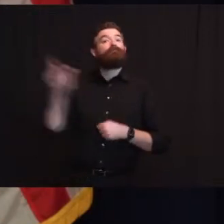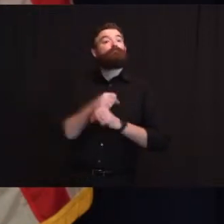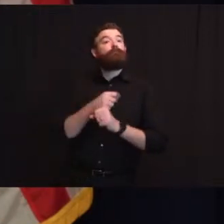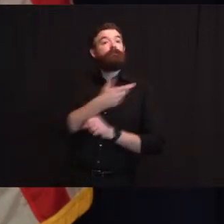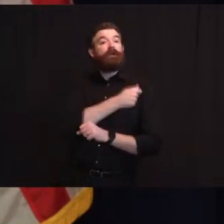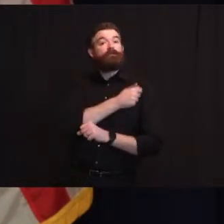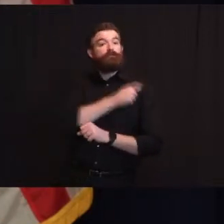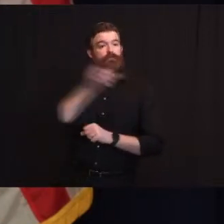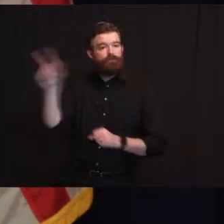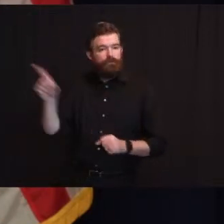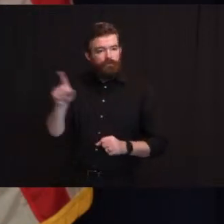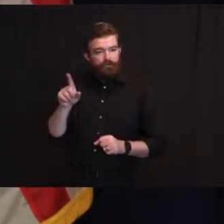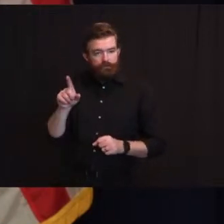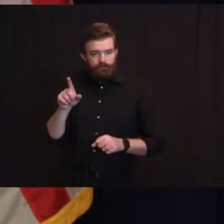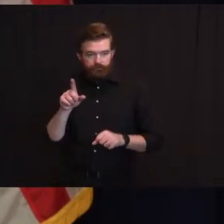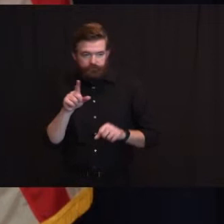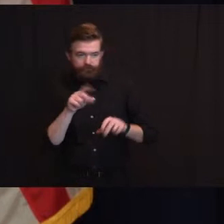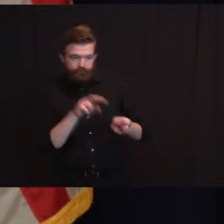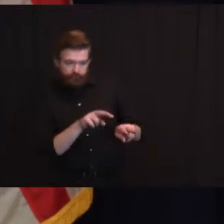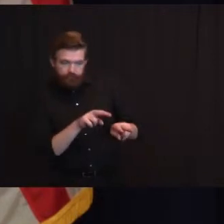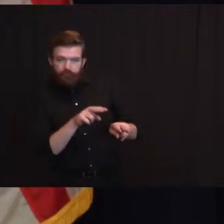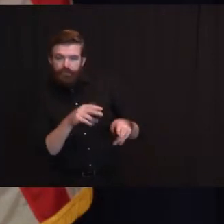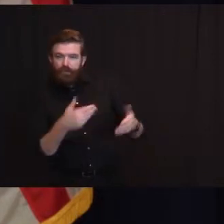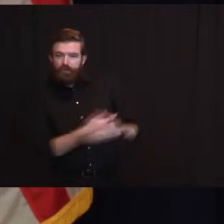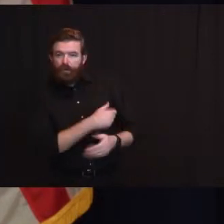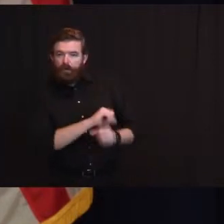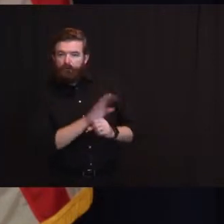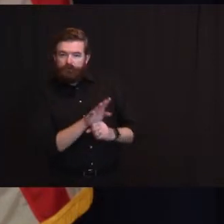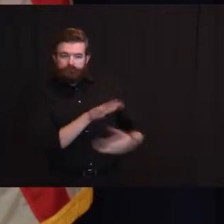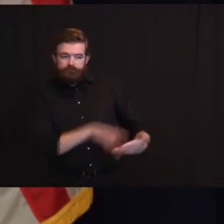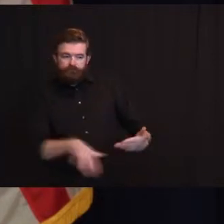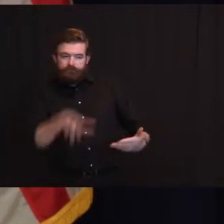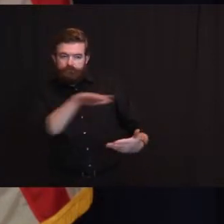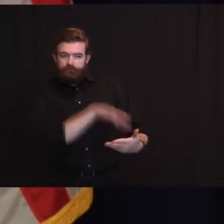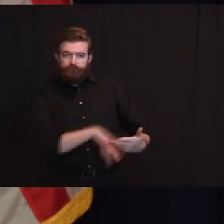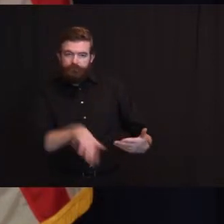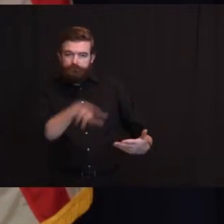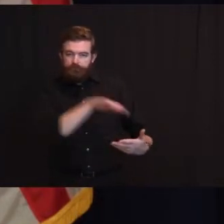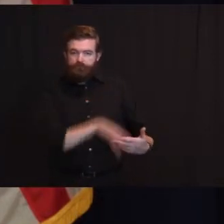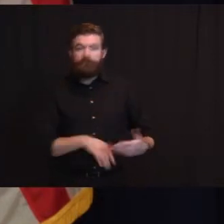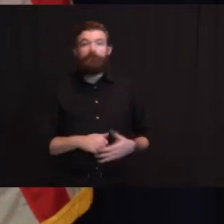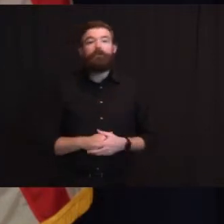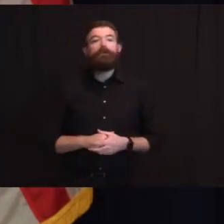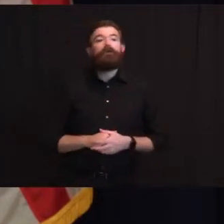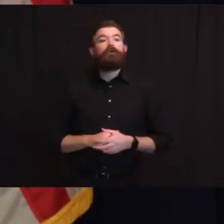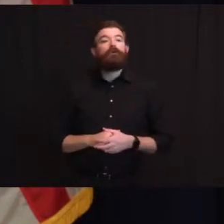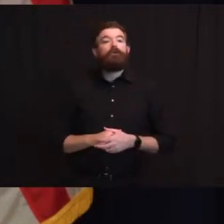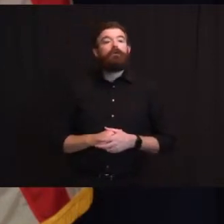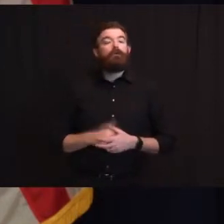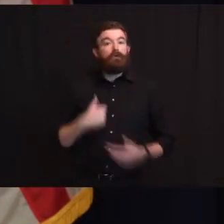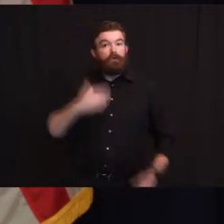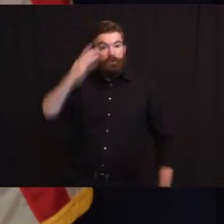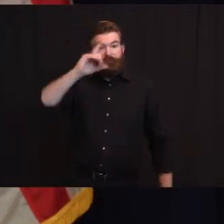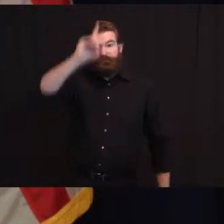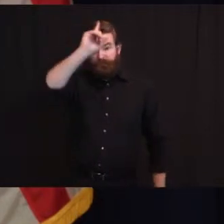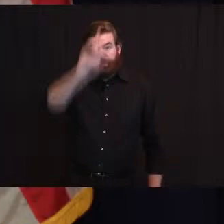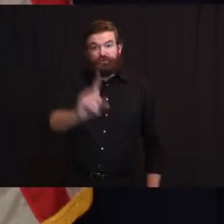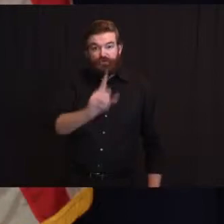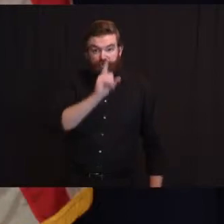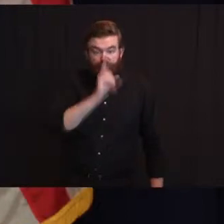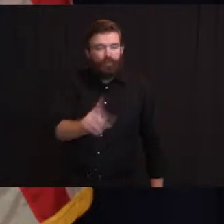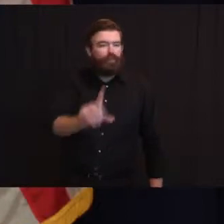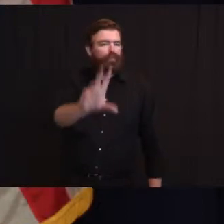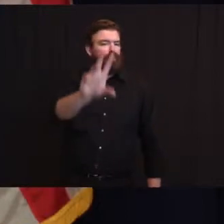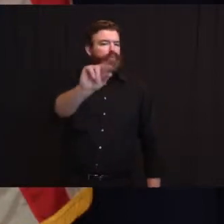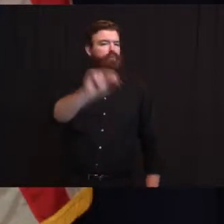never when it comes to viruses but I would expect that the vaccine would be as effective or nearly as effective against the new variant